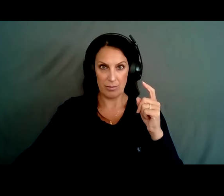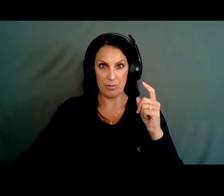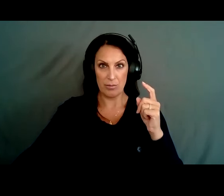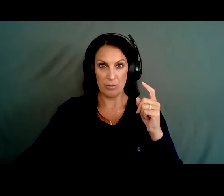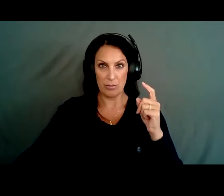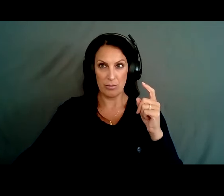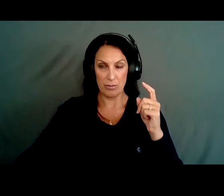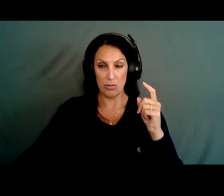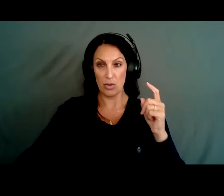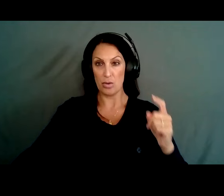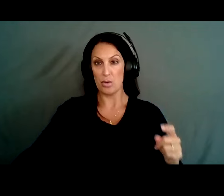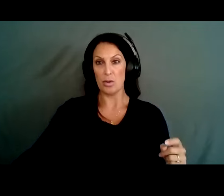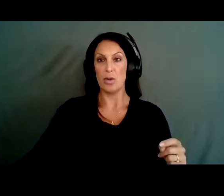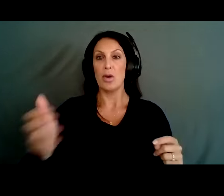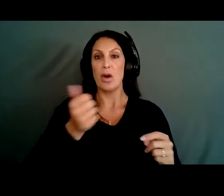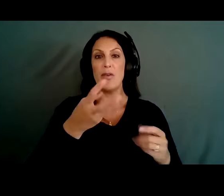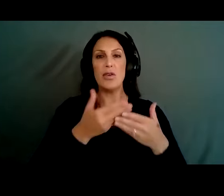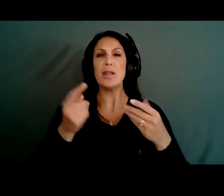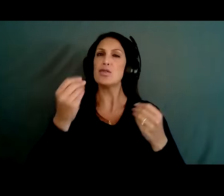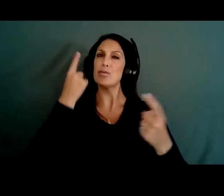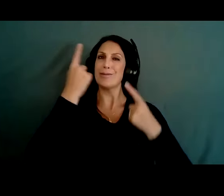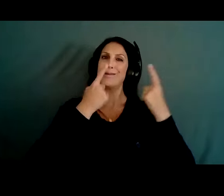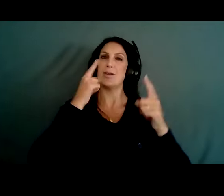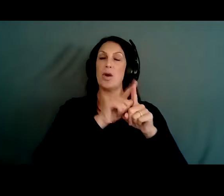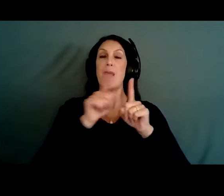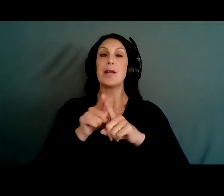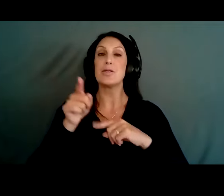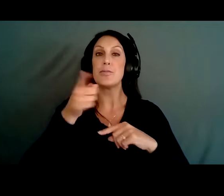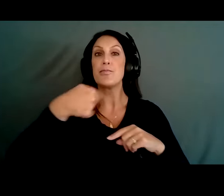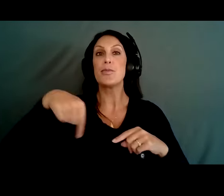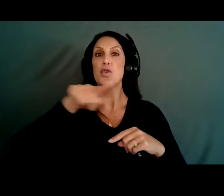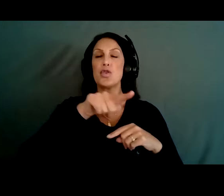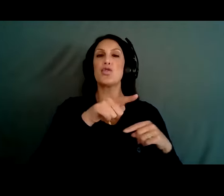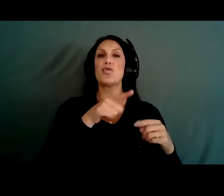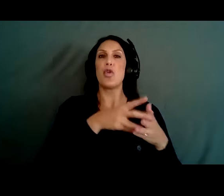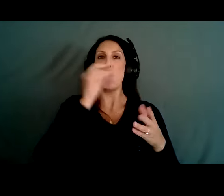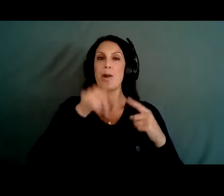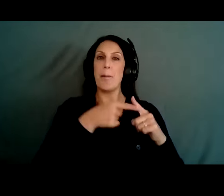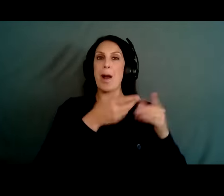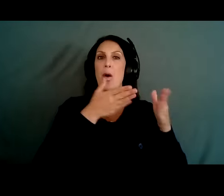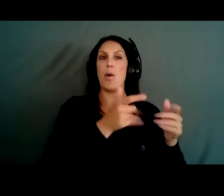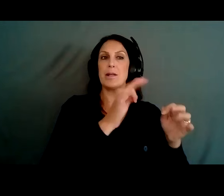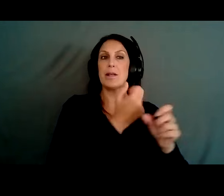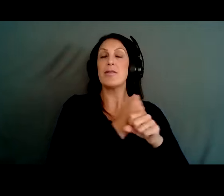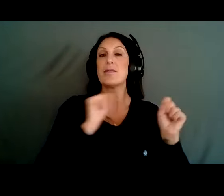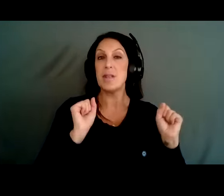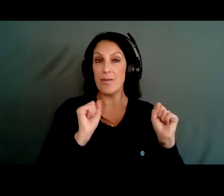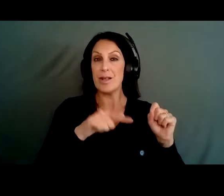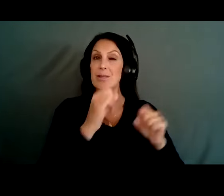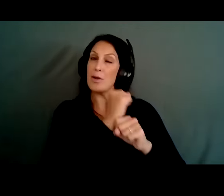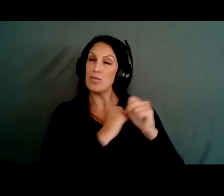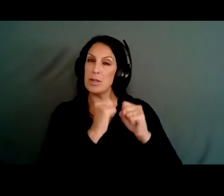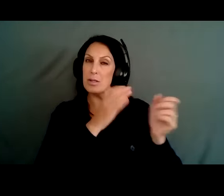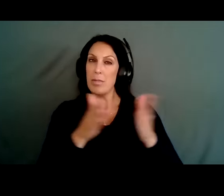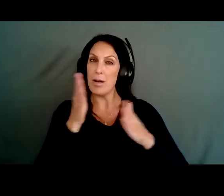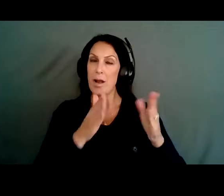So a few things just to consider or ask yourself as you're jumping into means safety and granted, this is focused on strategic planning,